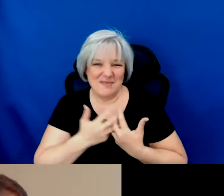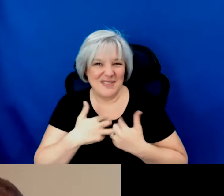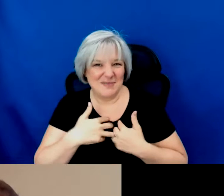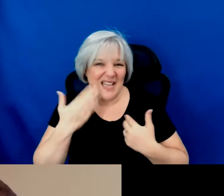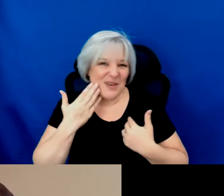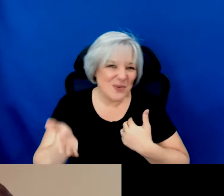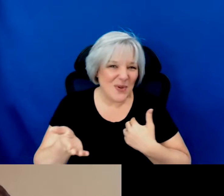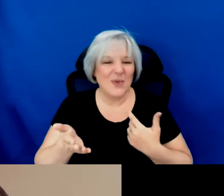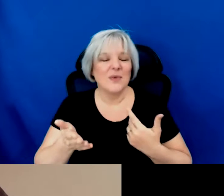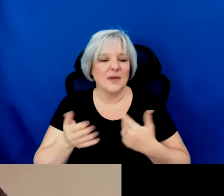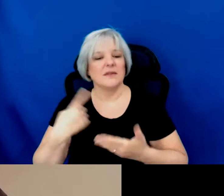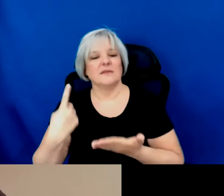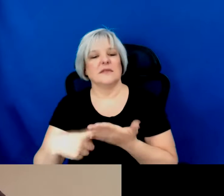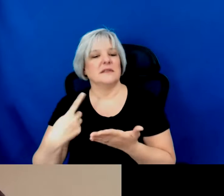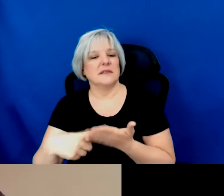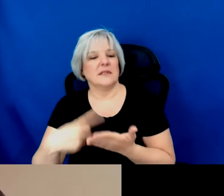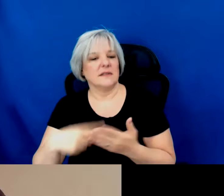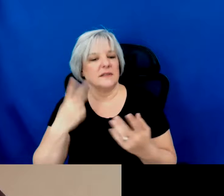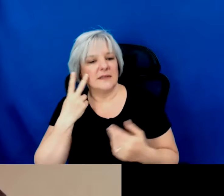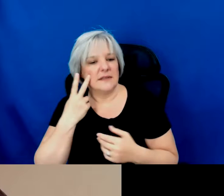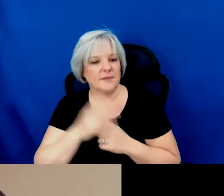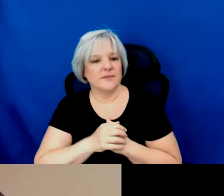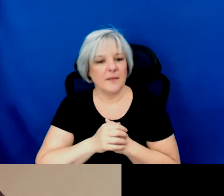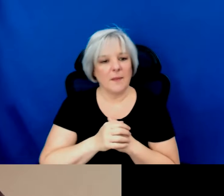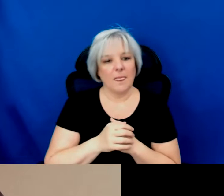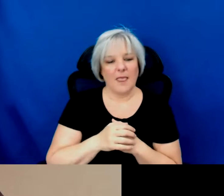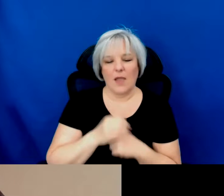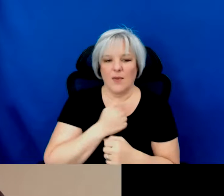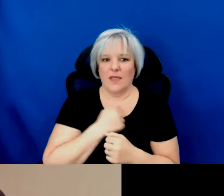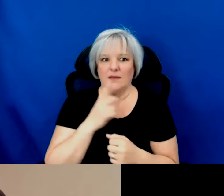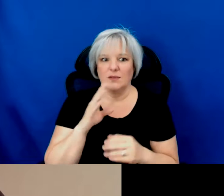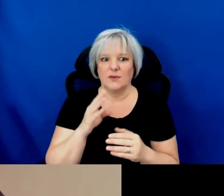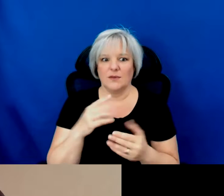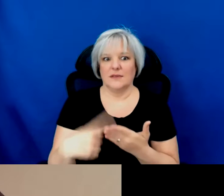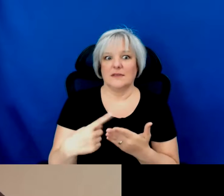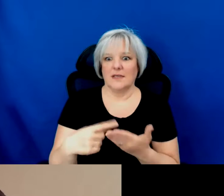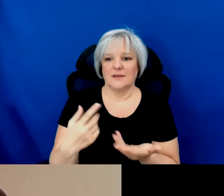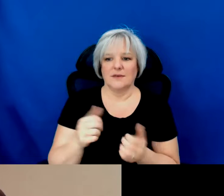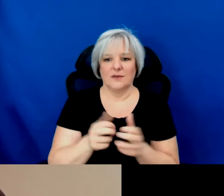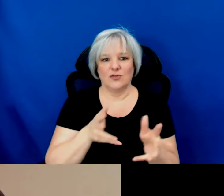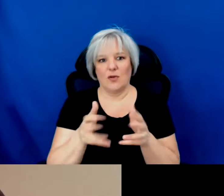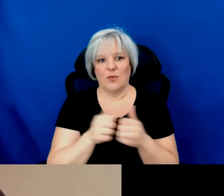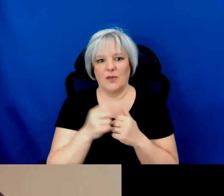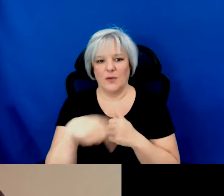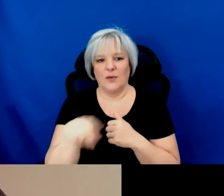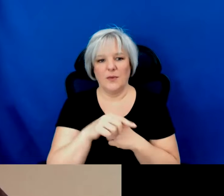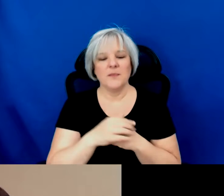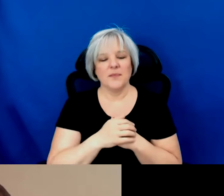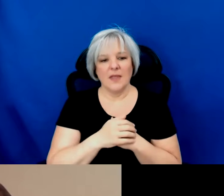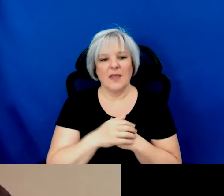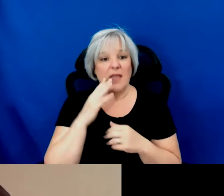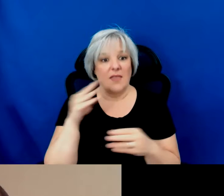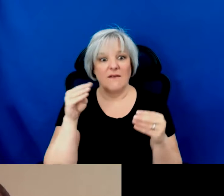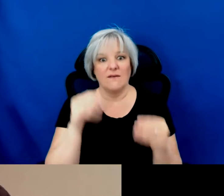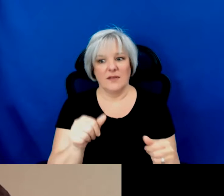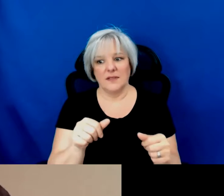know let's talk about it and see um because i'd love to have that dialogue with you and we want to make sure that this uh funding can get out